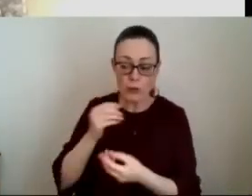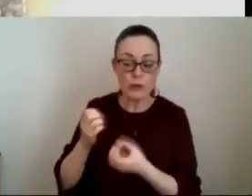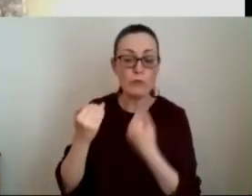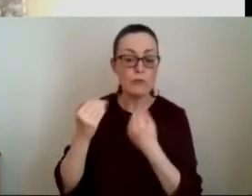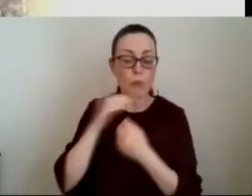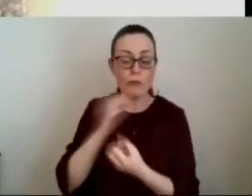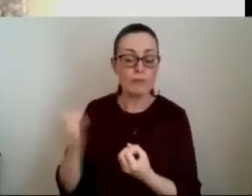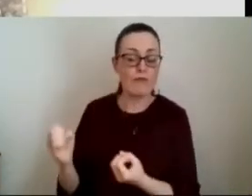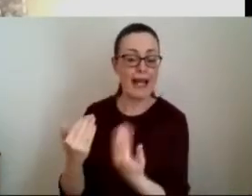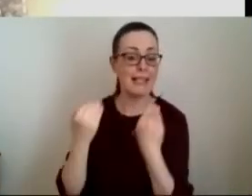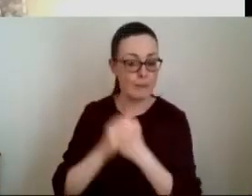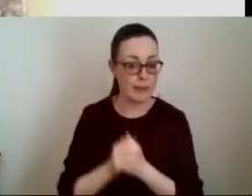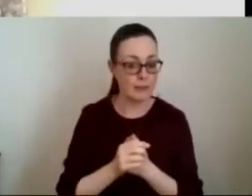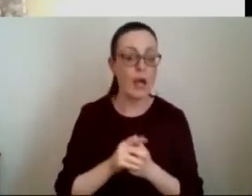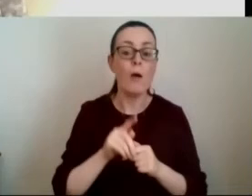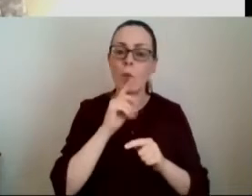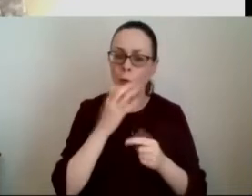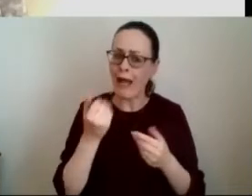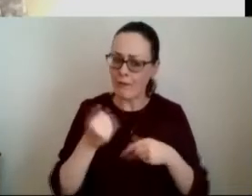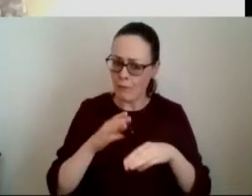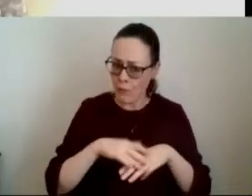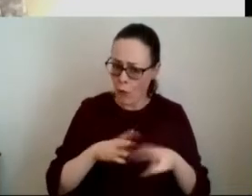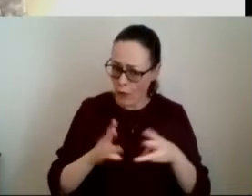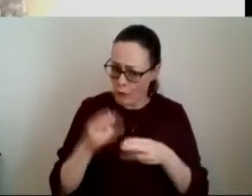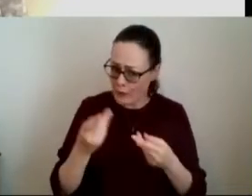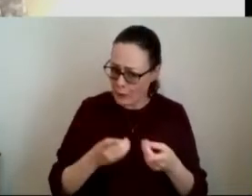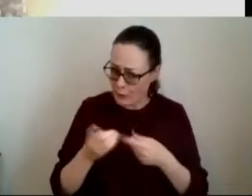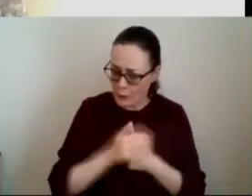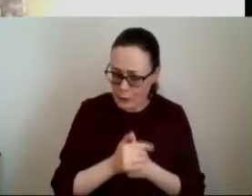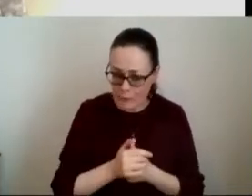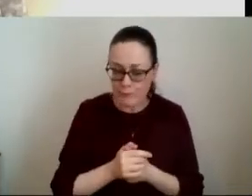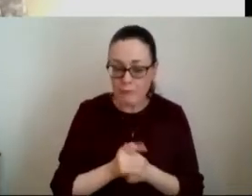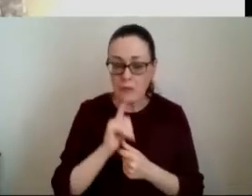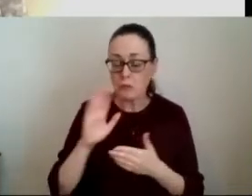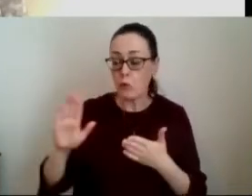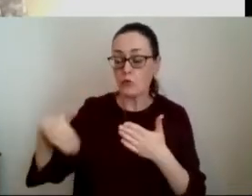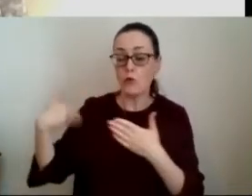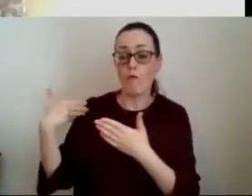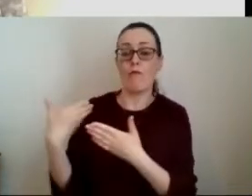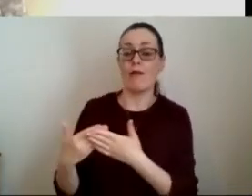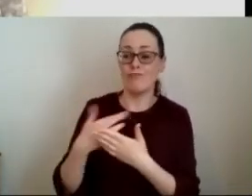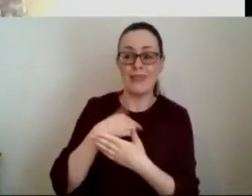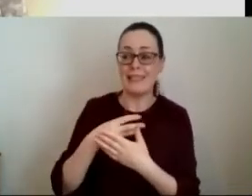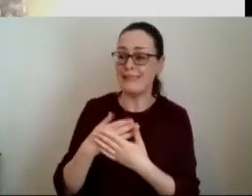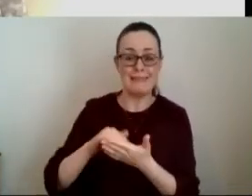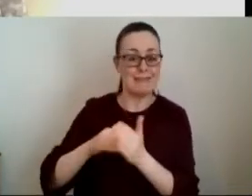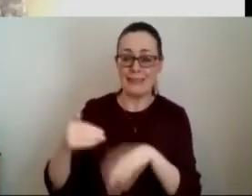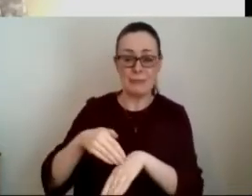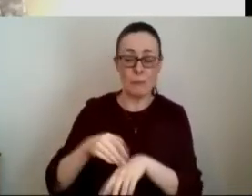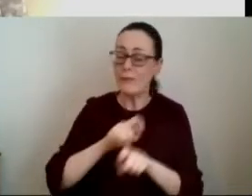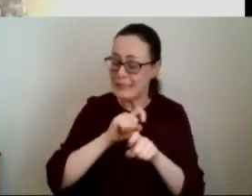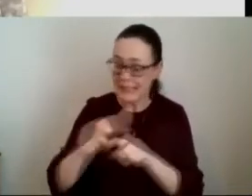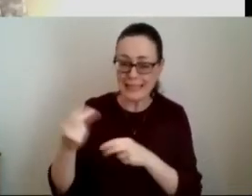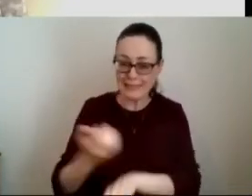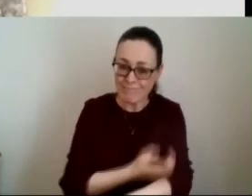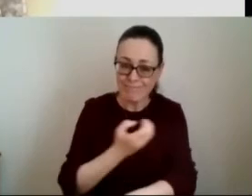so i think we we certainly have more to do i wouldn't pretend that what's gone so far has resolved the issue there's still more work to do and we're continuing to do